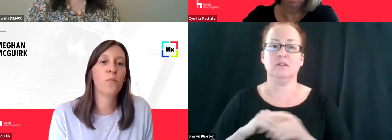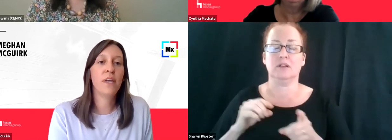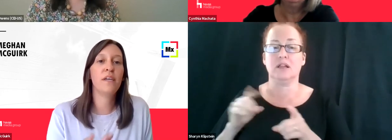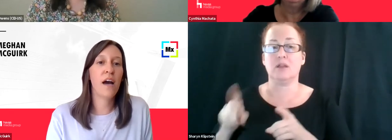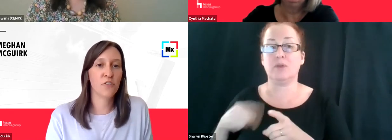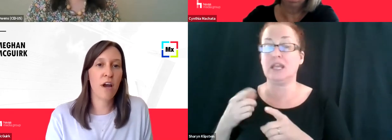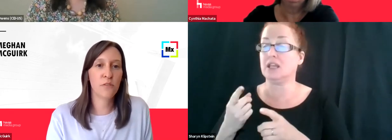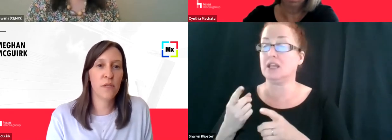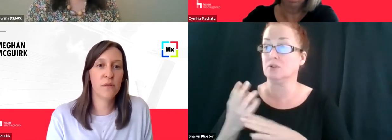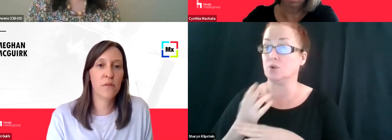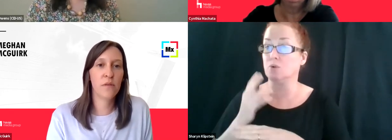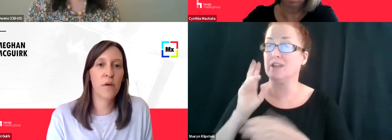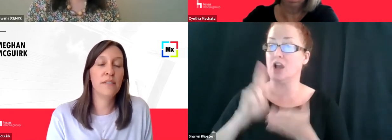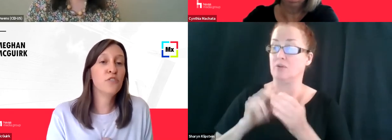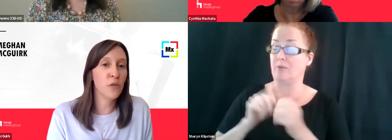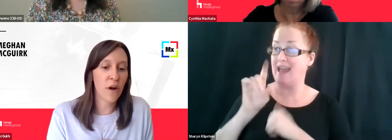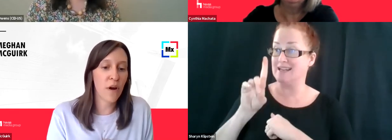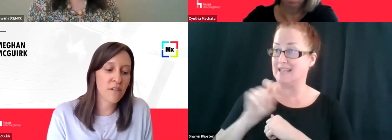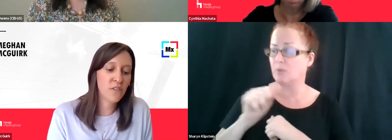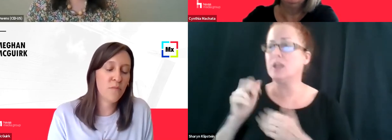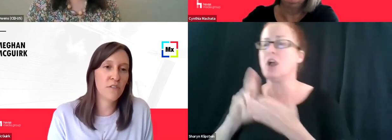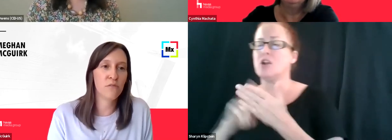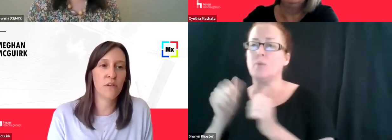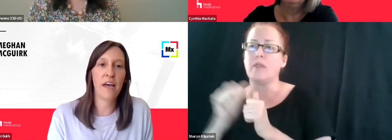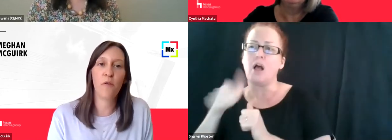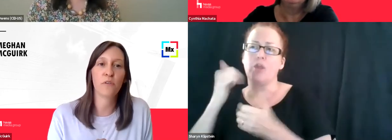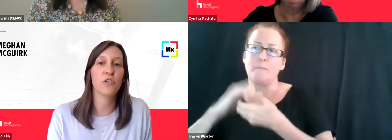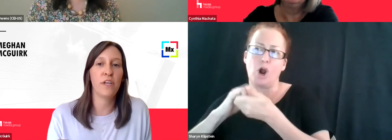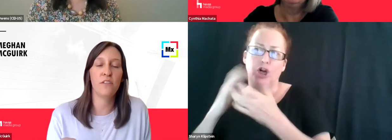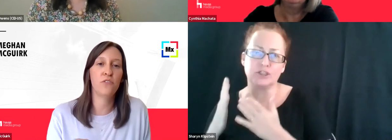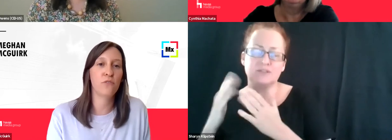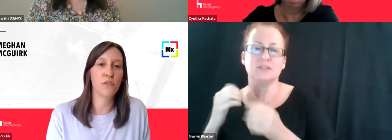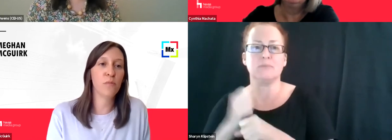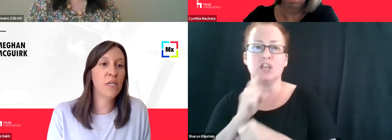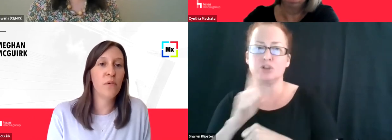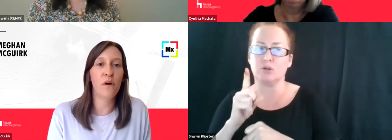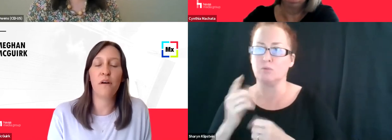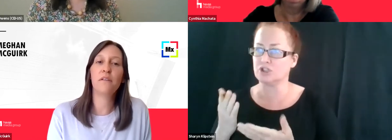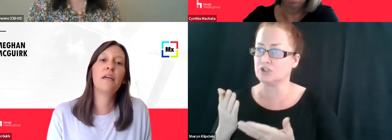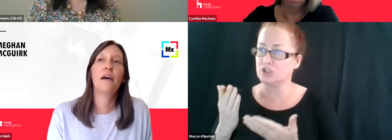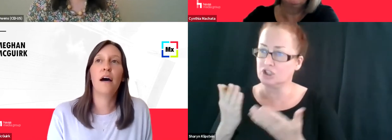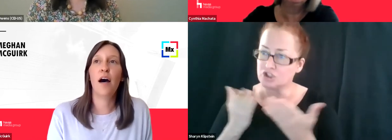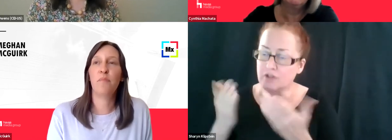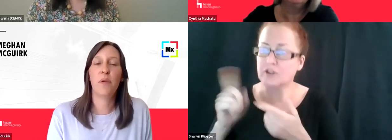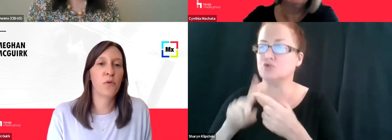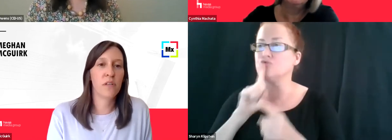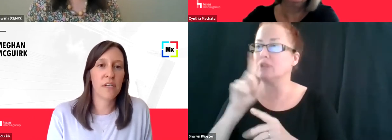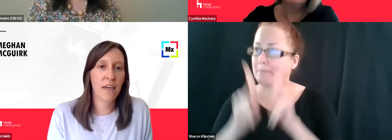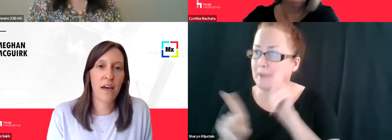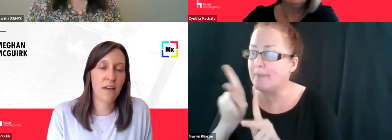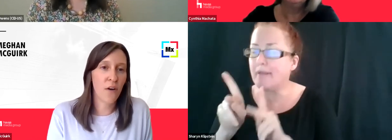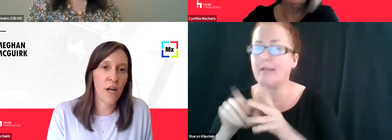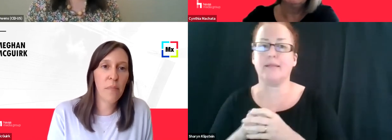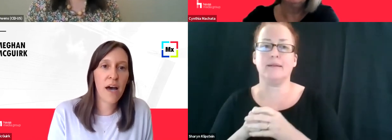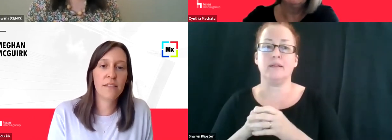and we contract with additional partners to make sure that we're serving it to real people. Um, people who are